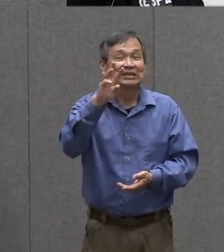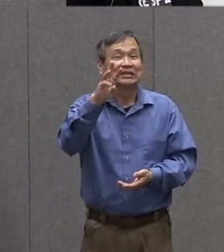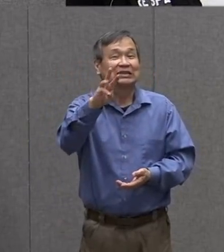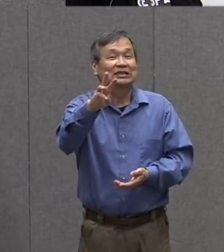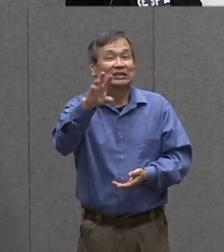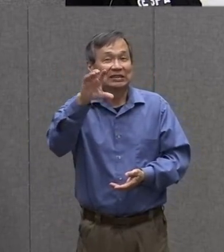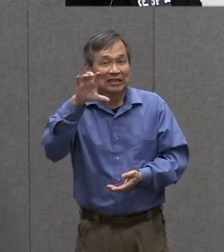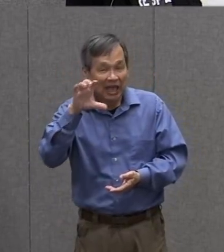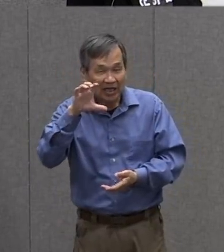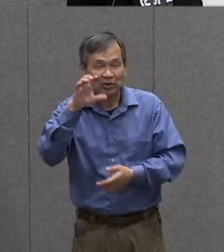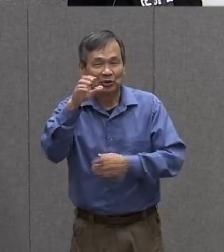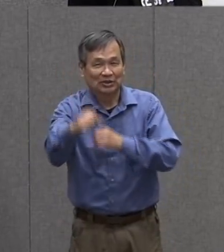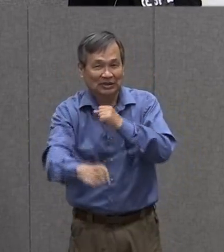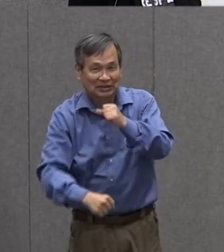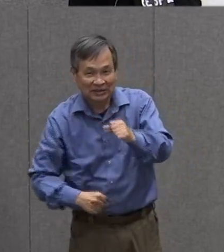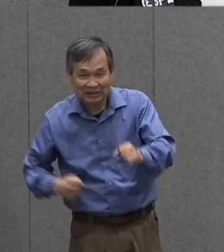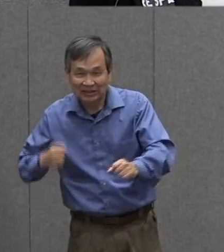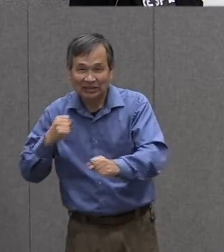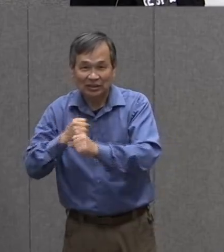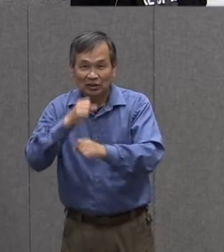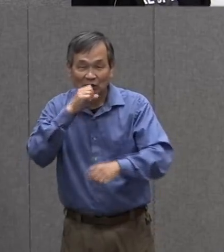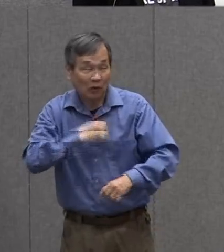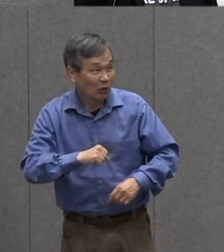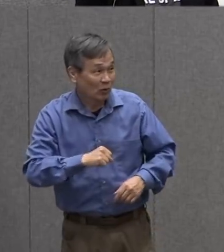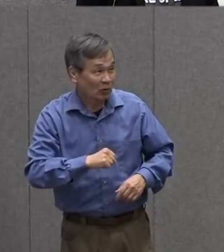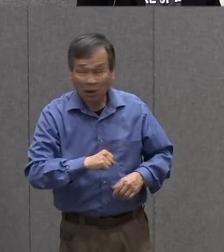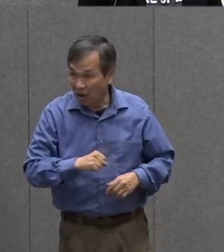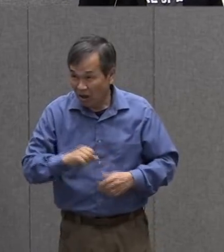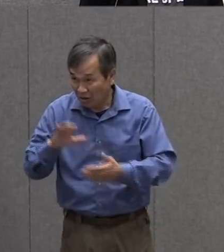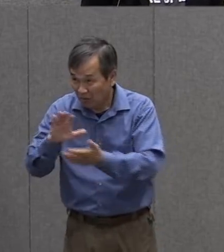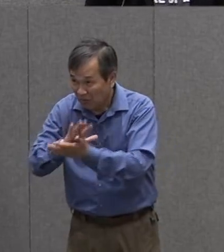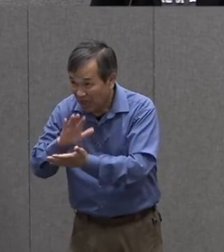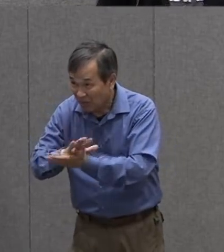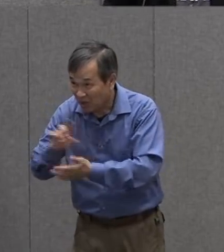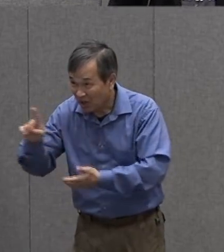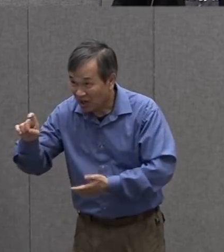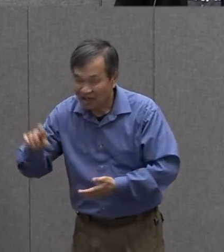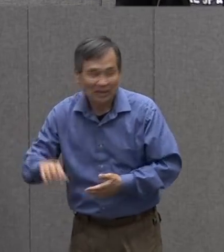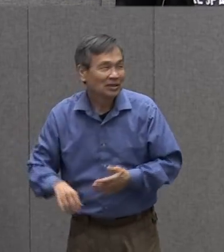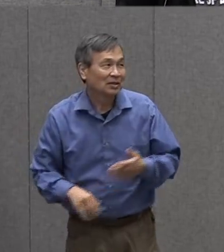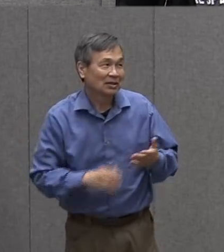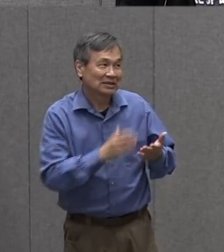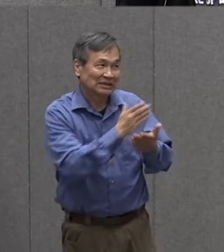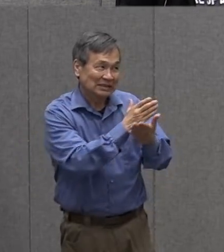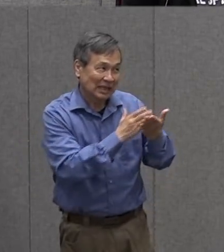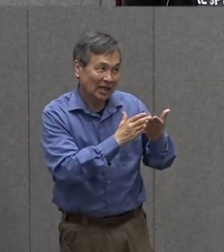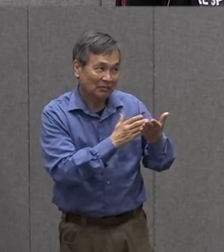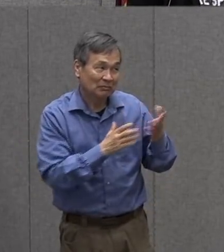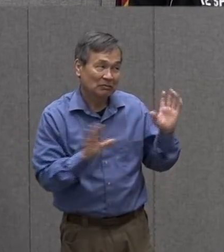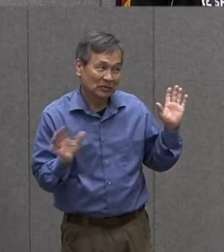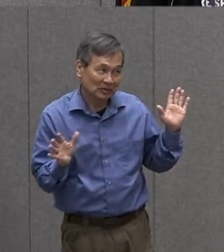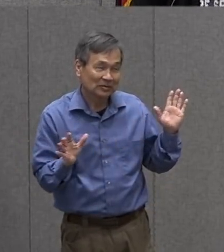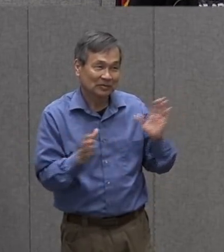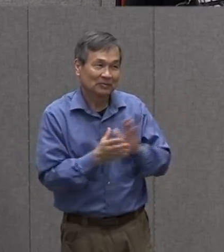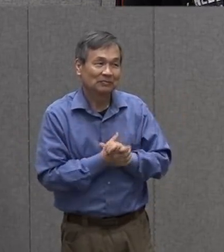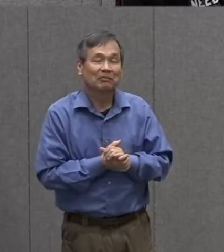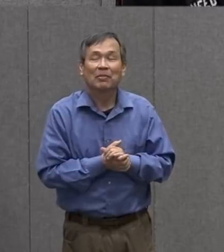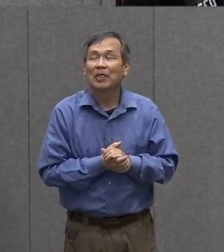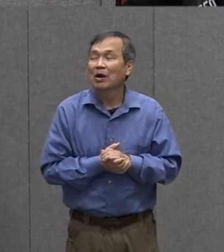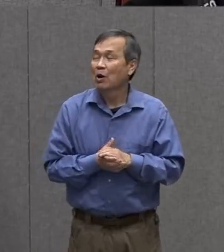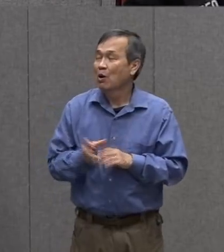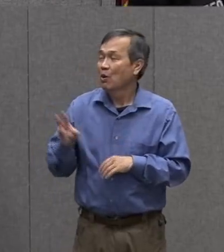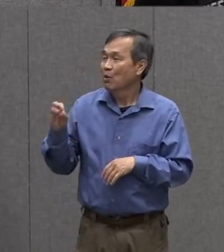old was it on paper some of it was all right